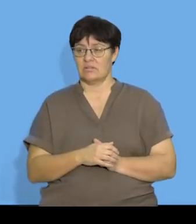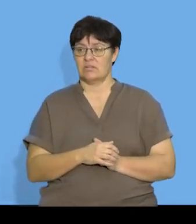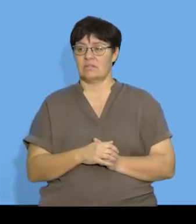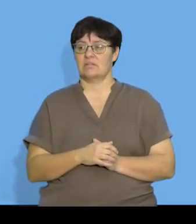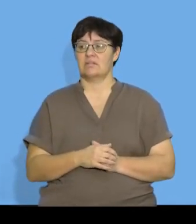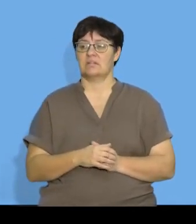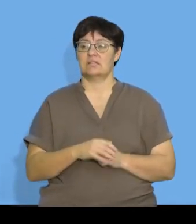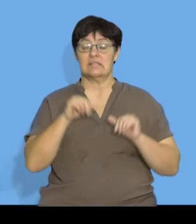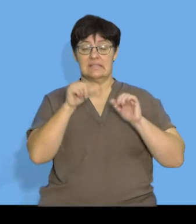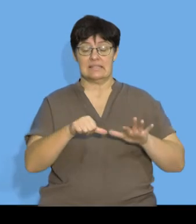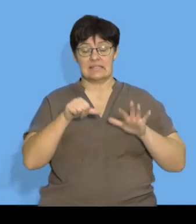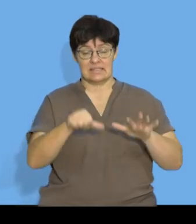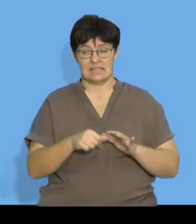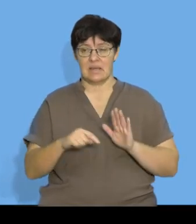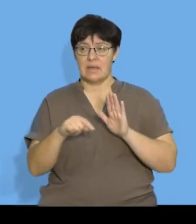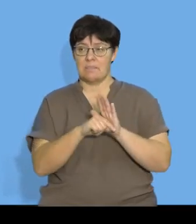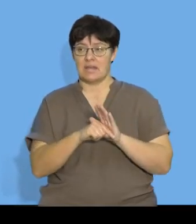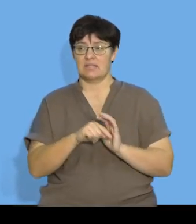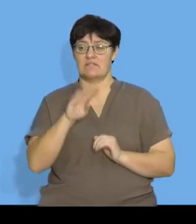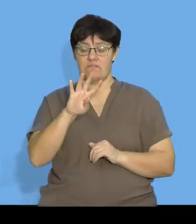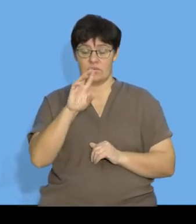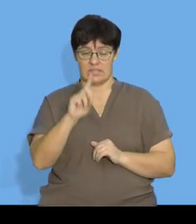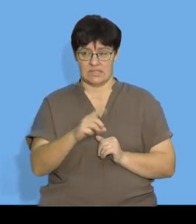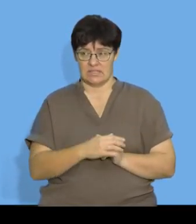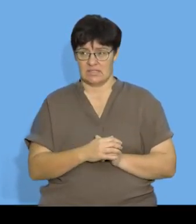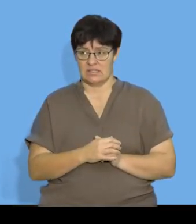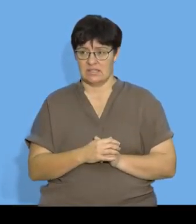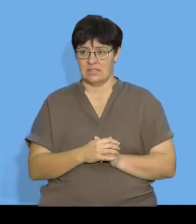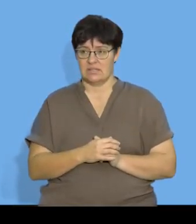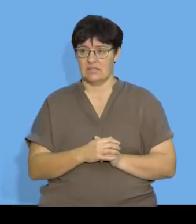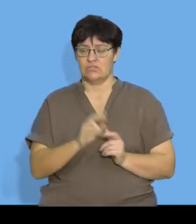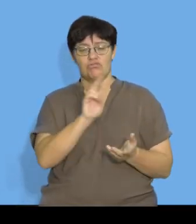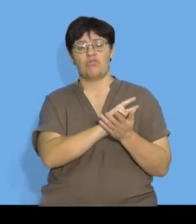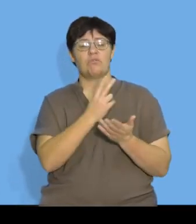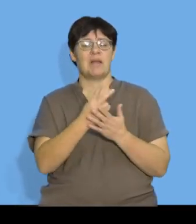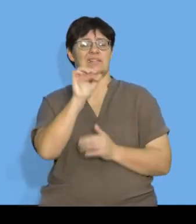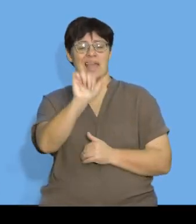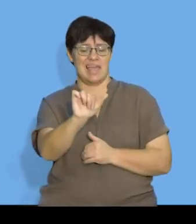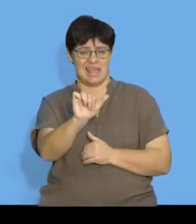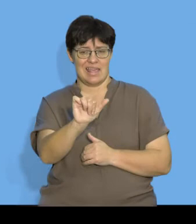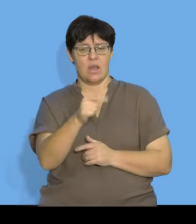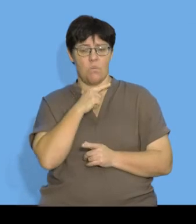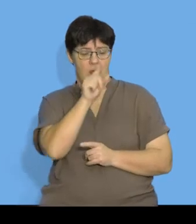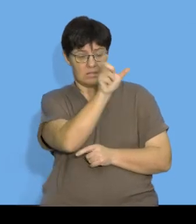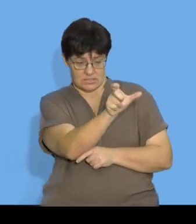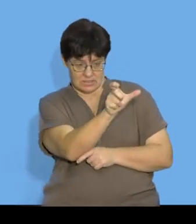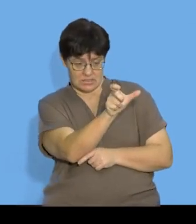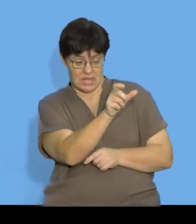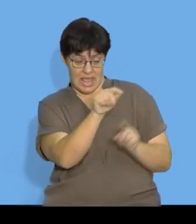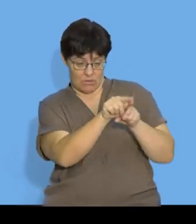have 16 minus 4 D all I've done is replace the A with what I isolated A to B